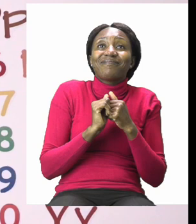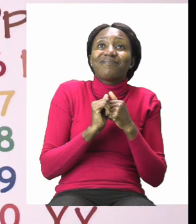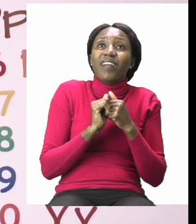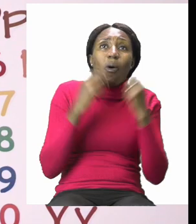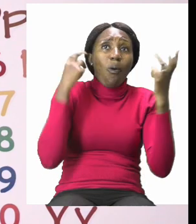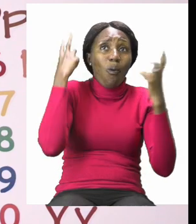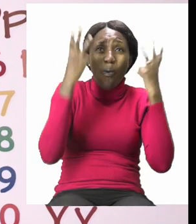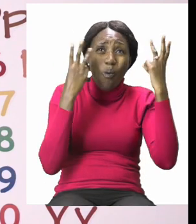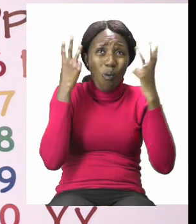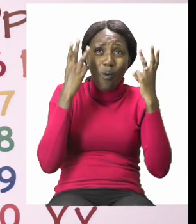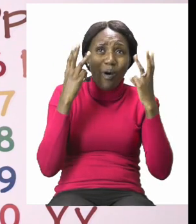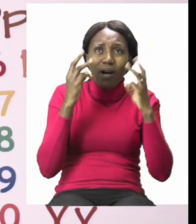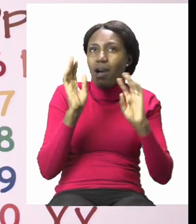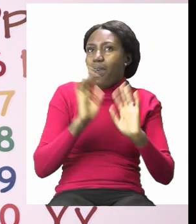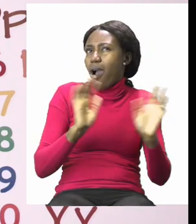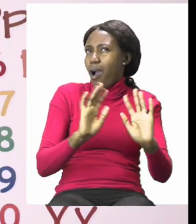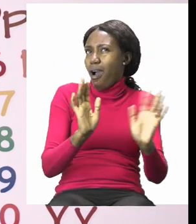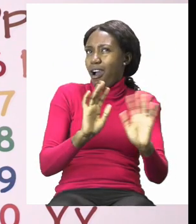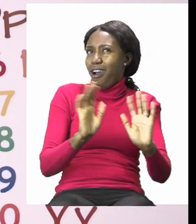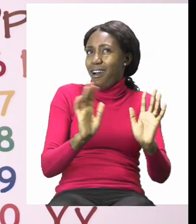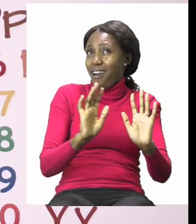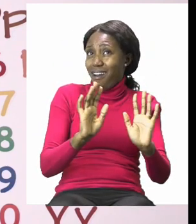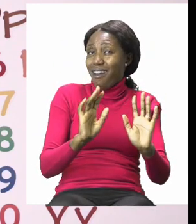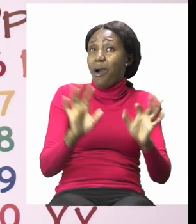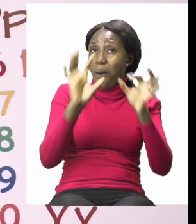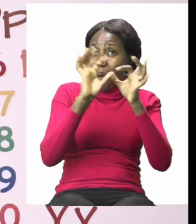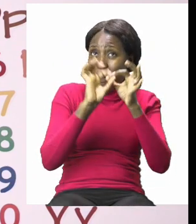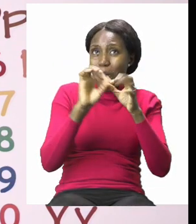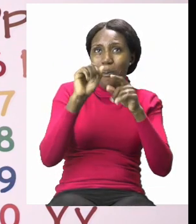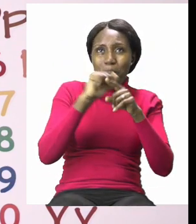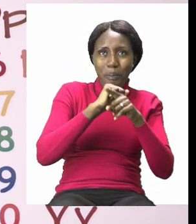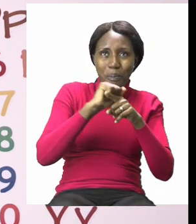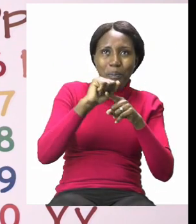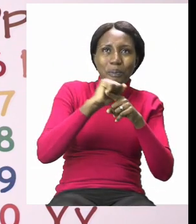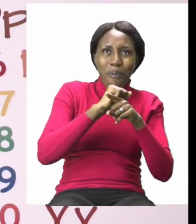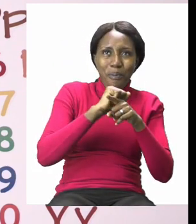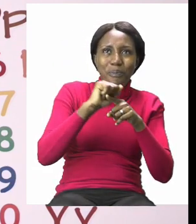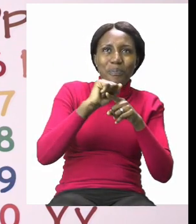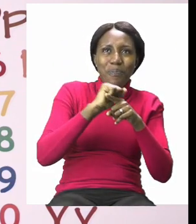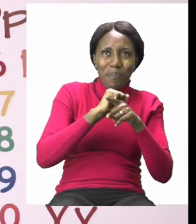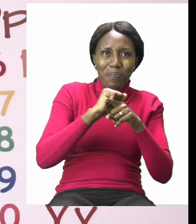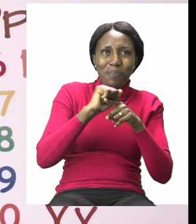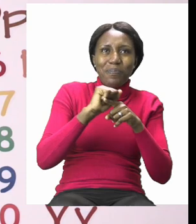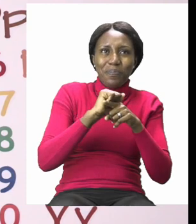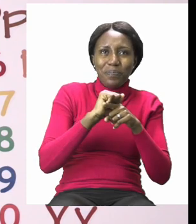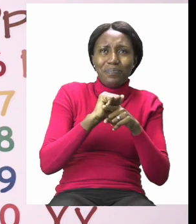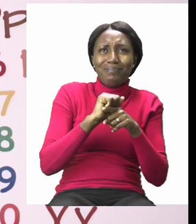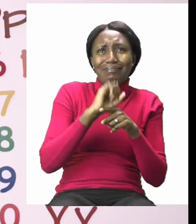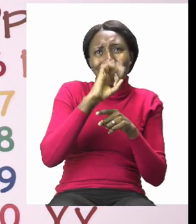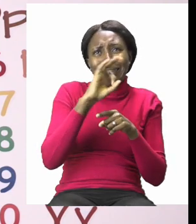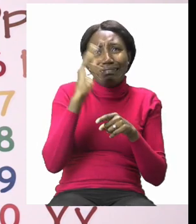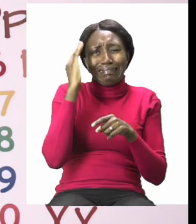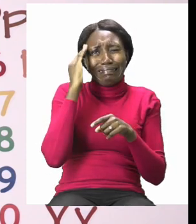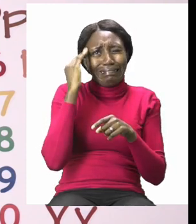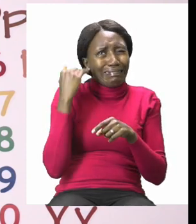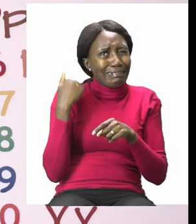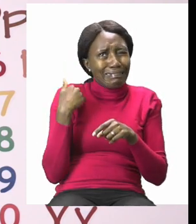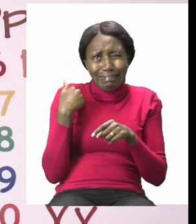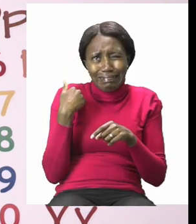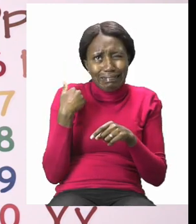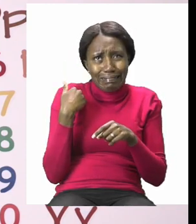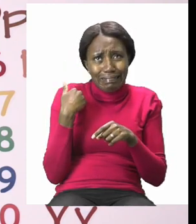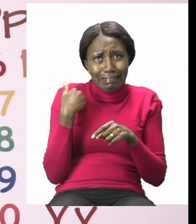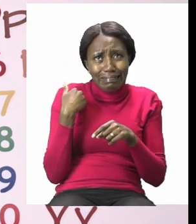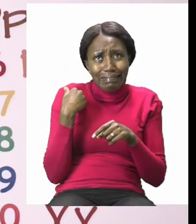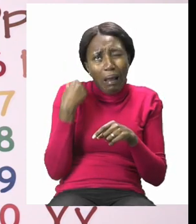that you are going to be practicing at home. Don't worry as well if you're not sure what to do or you